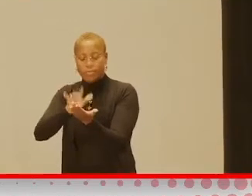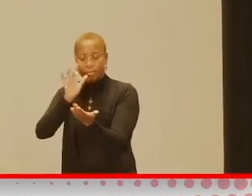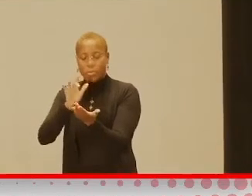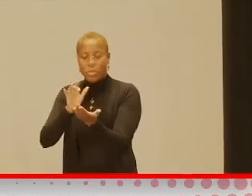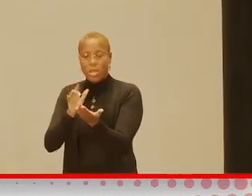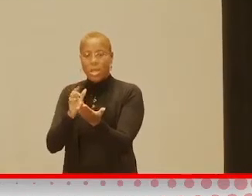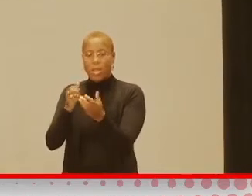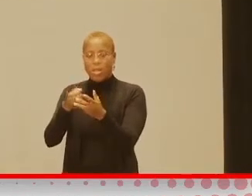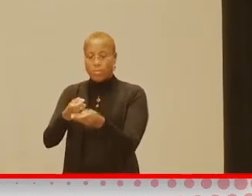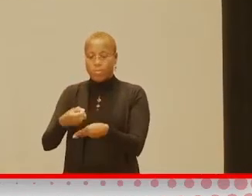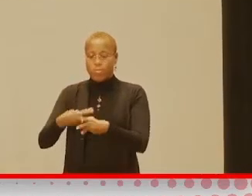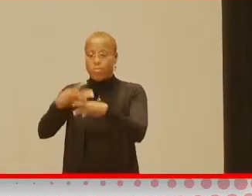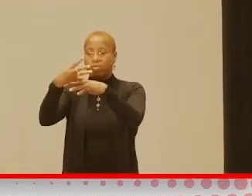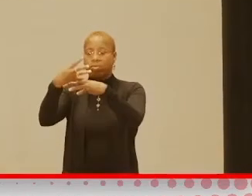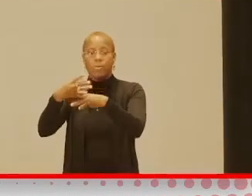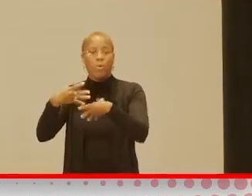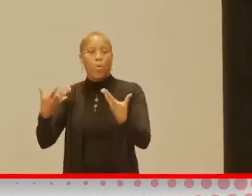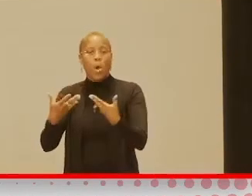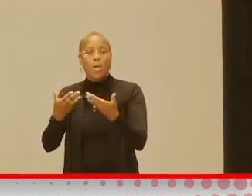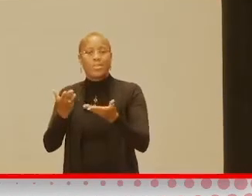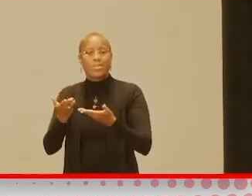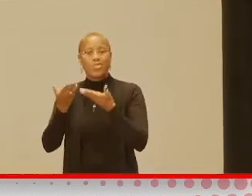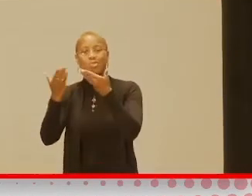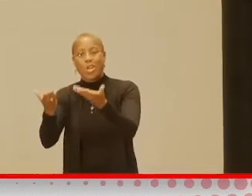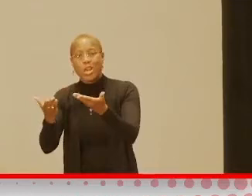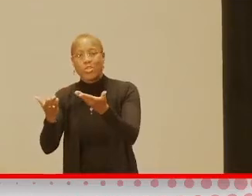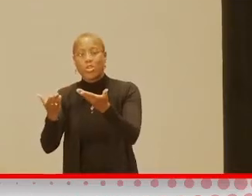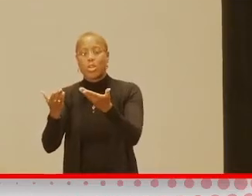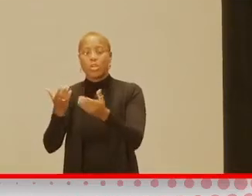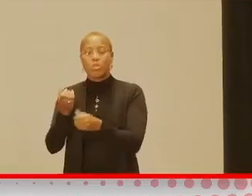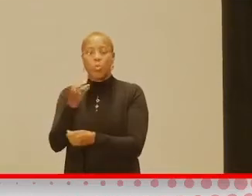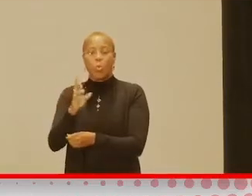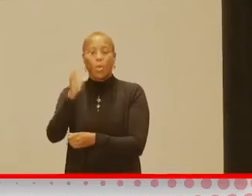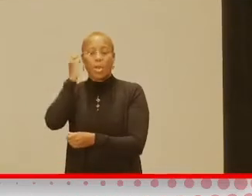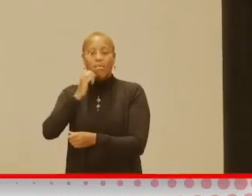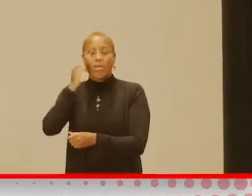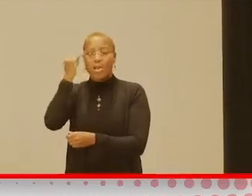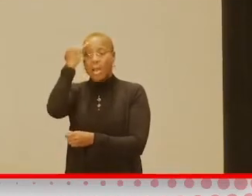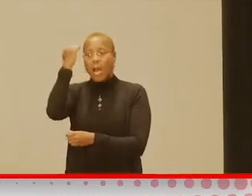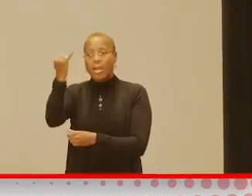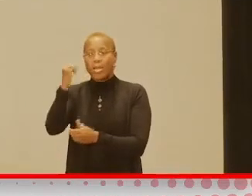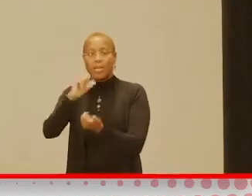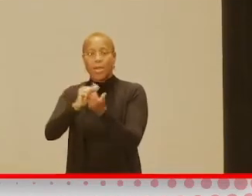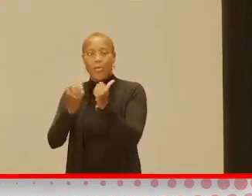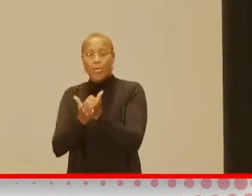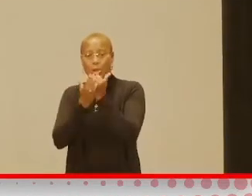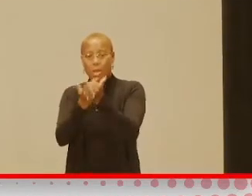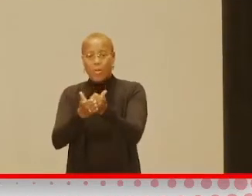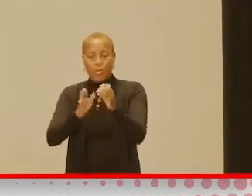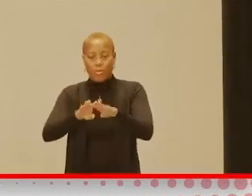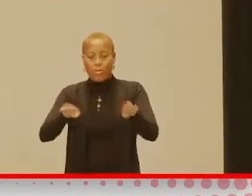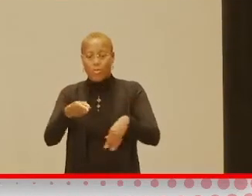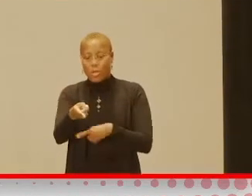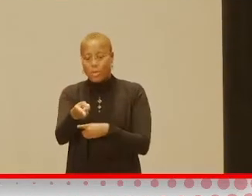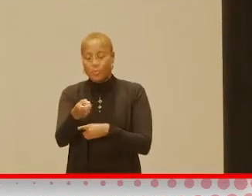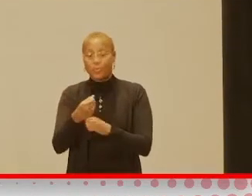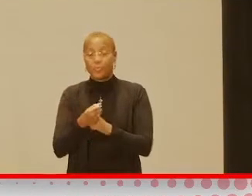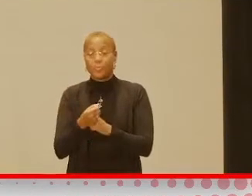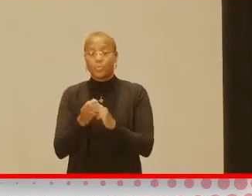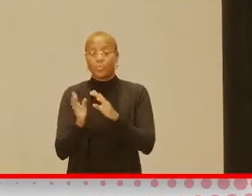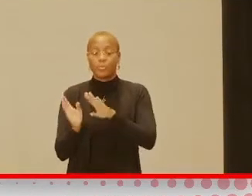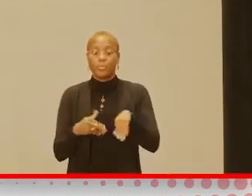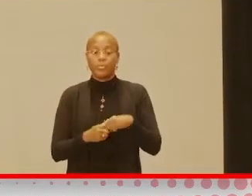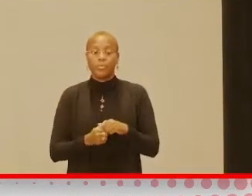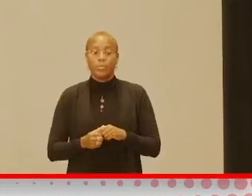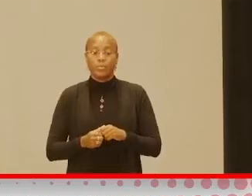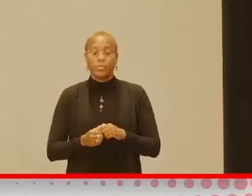give you suggestions and give you day-to-day ideas of what you can do to help your child with their development. There's another one that's